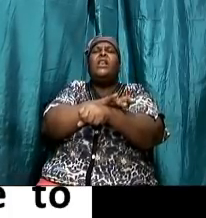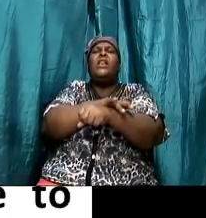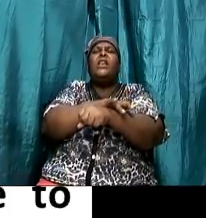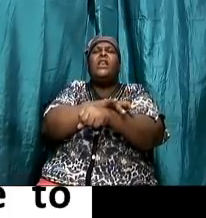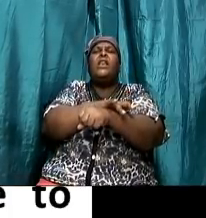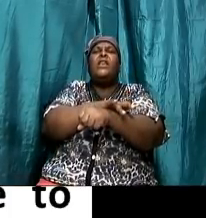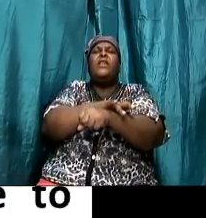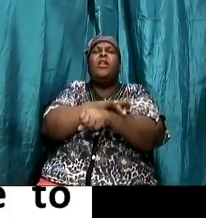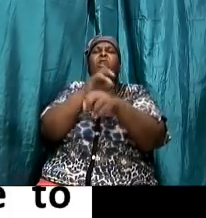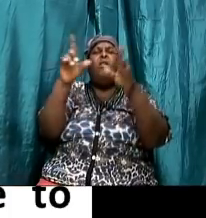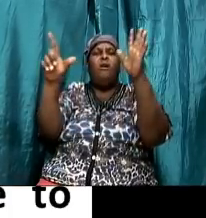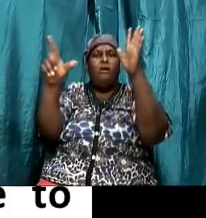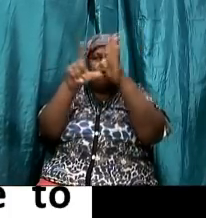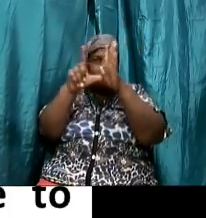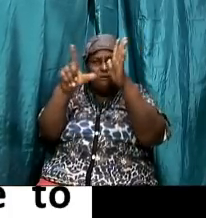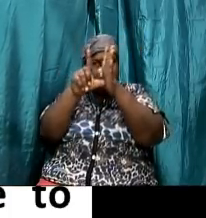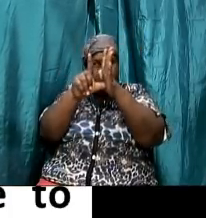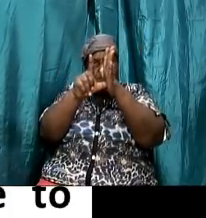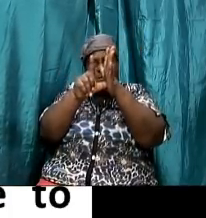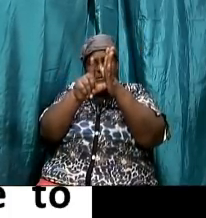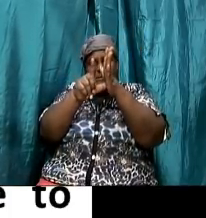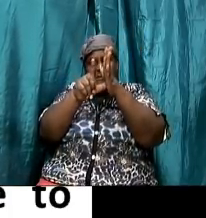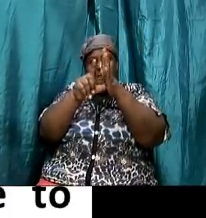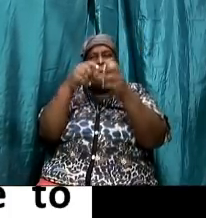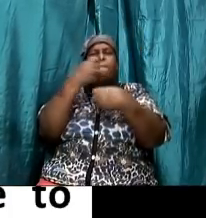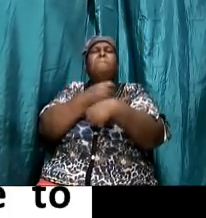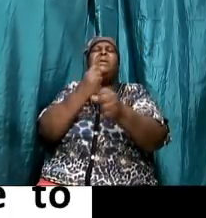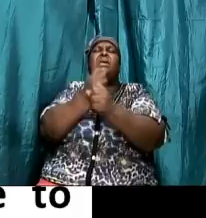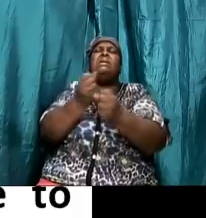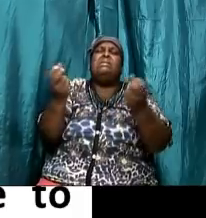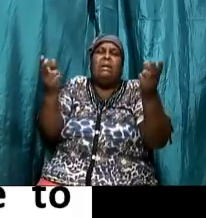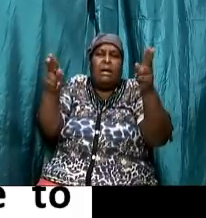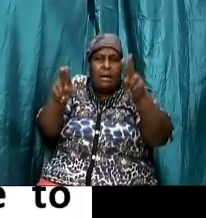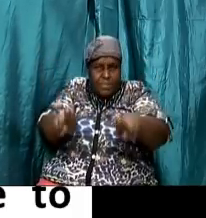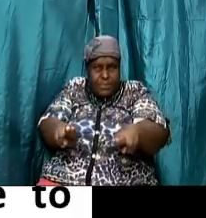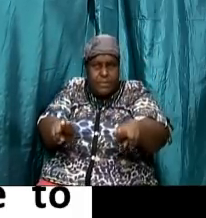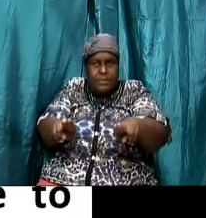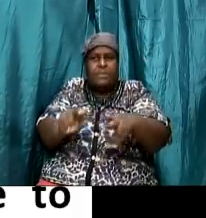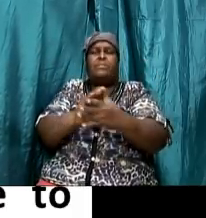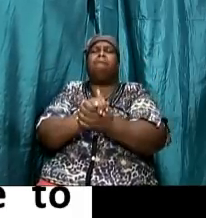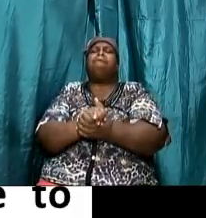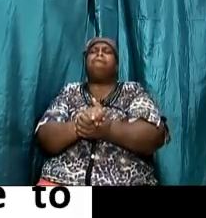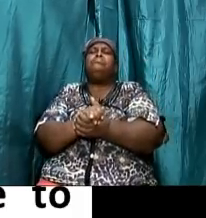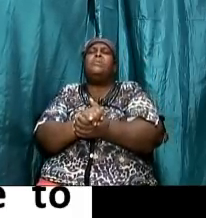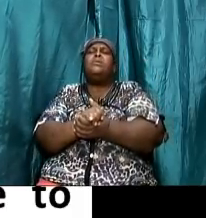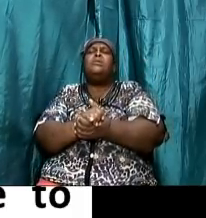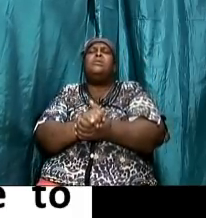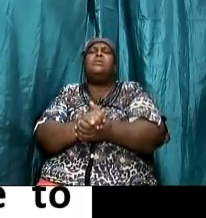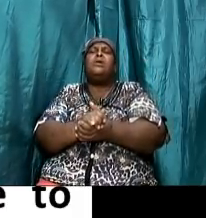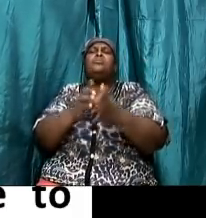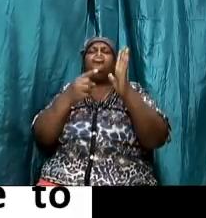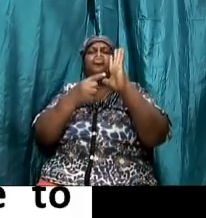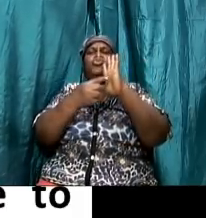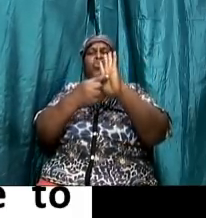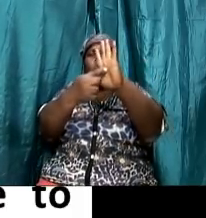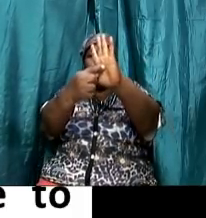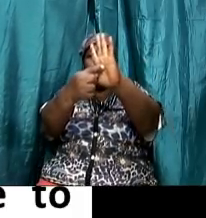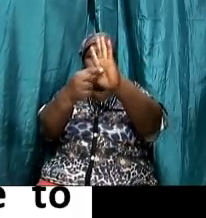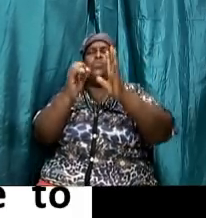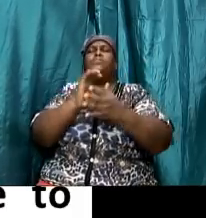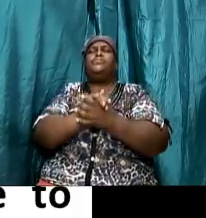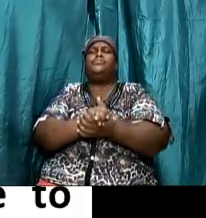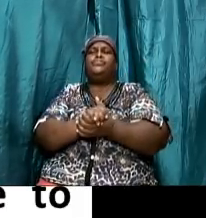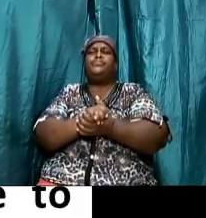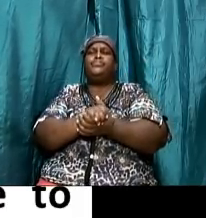actually is going to make it full uh what it represented is going to come out in him